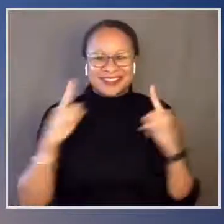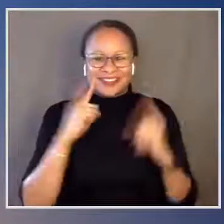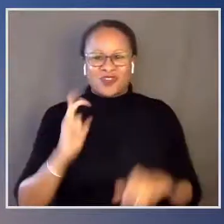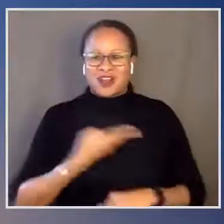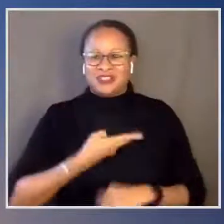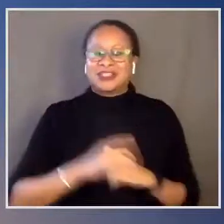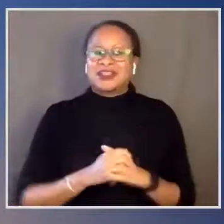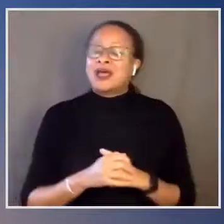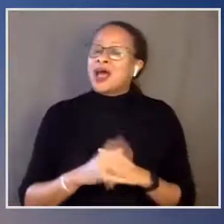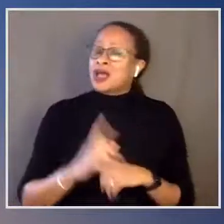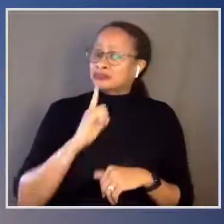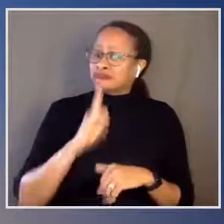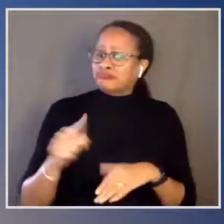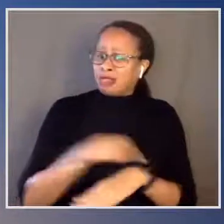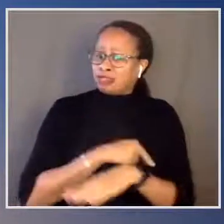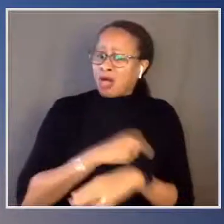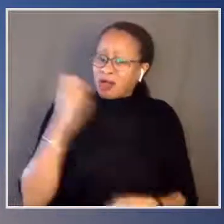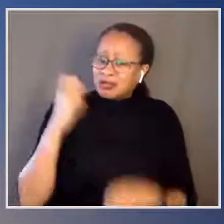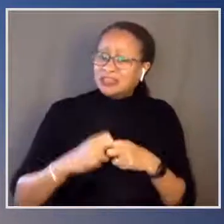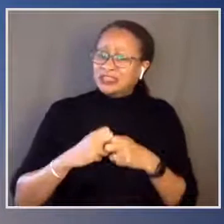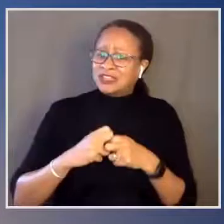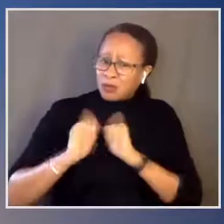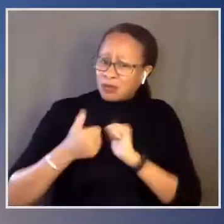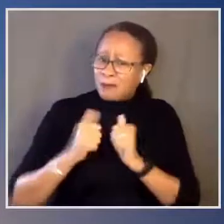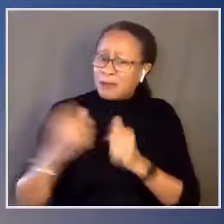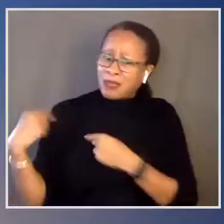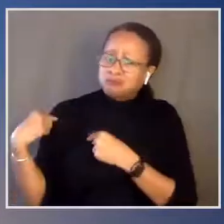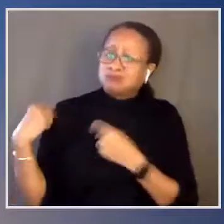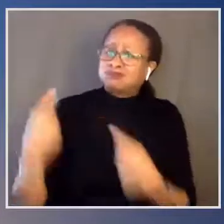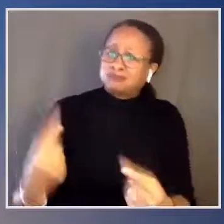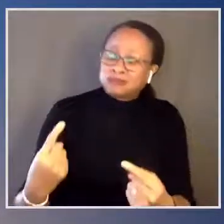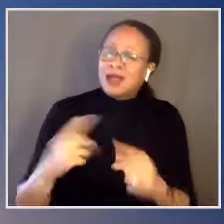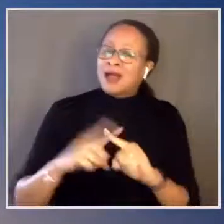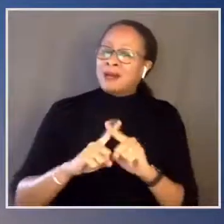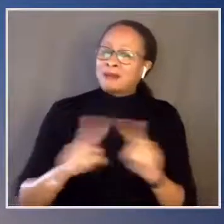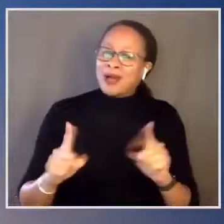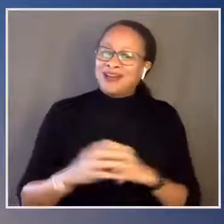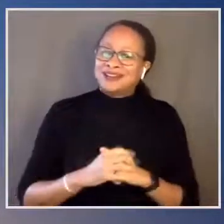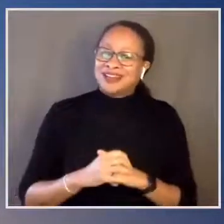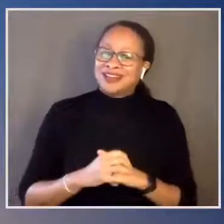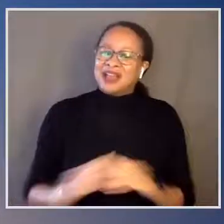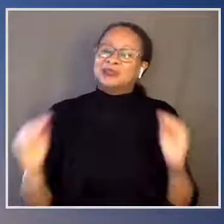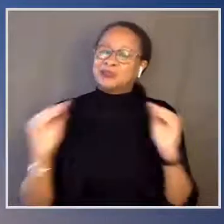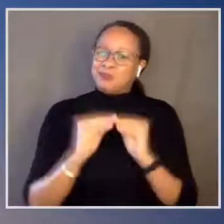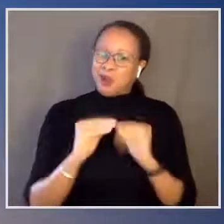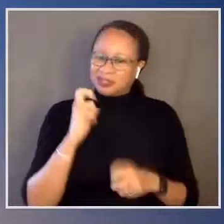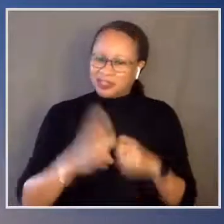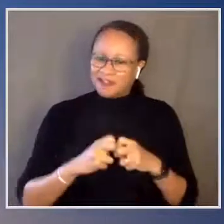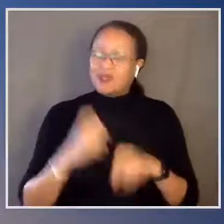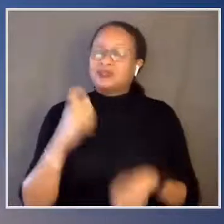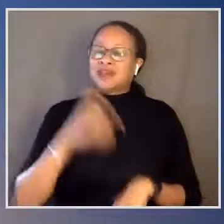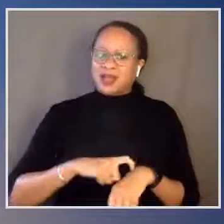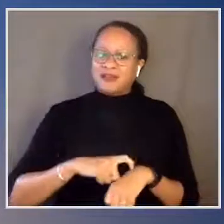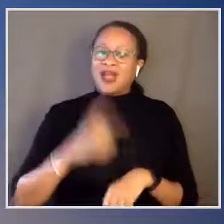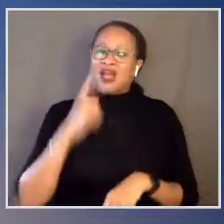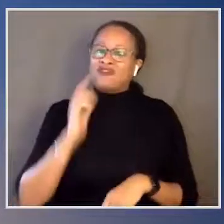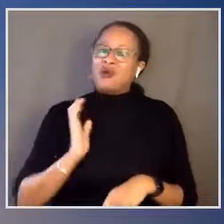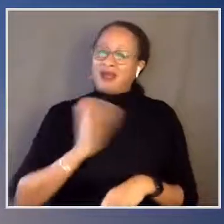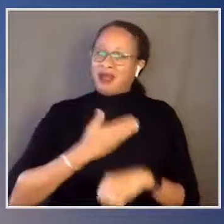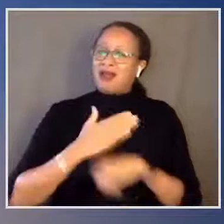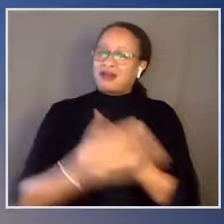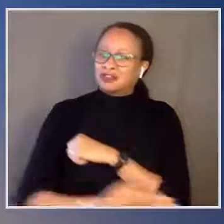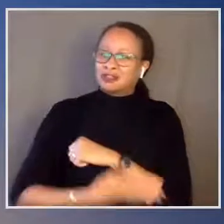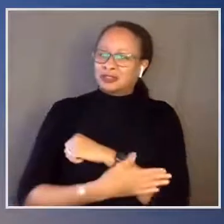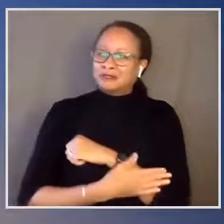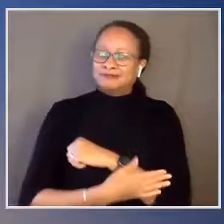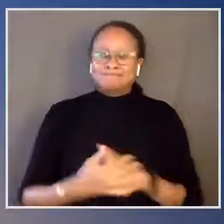a long and difficult campaign. But it's been a more difficult time for our country. A hard